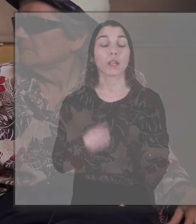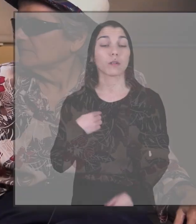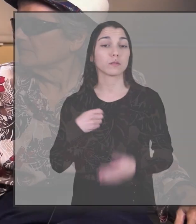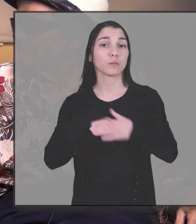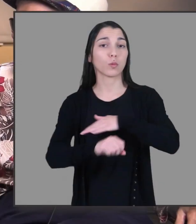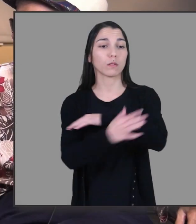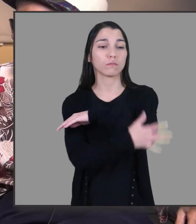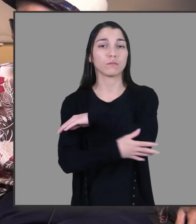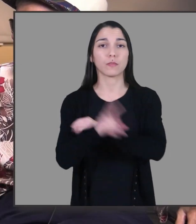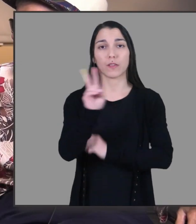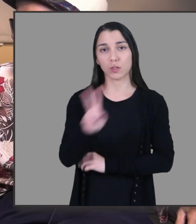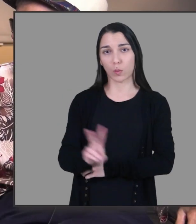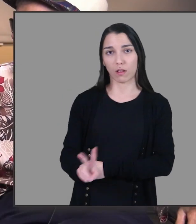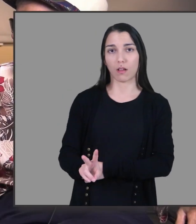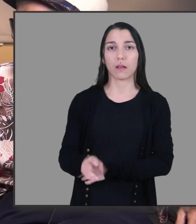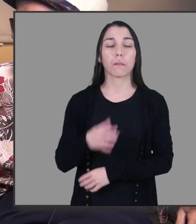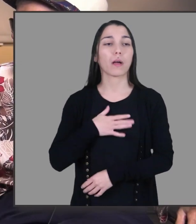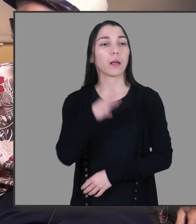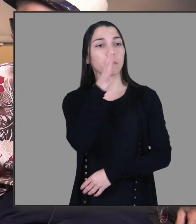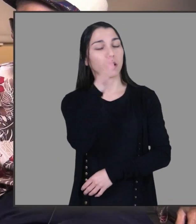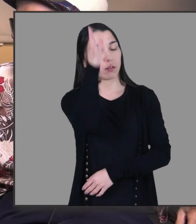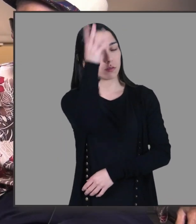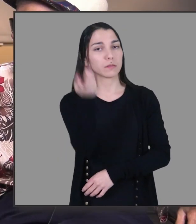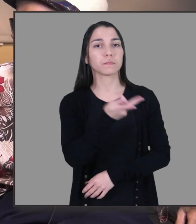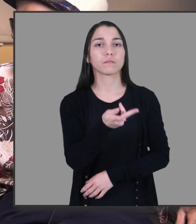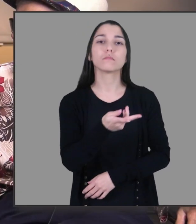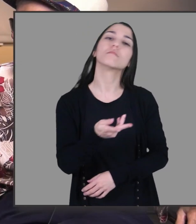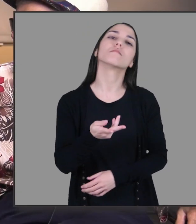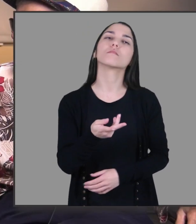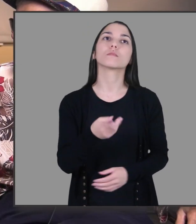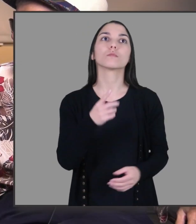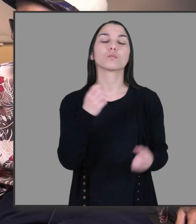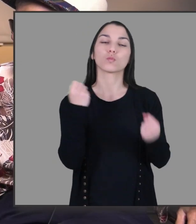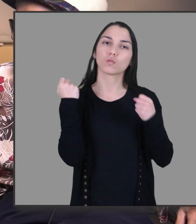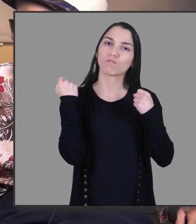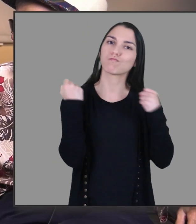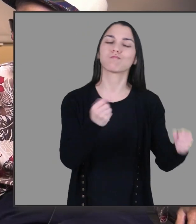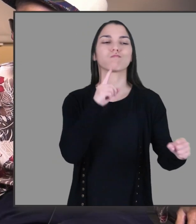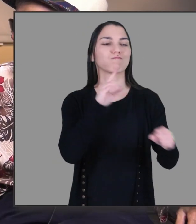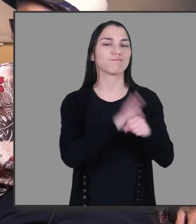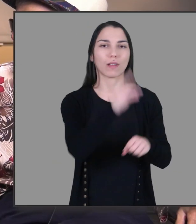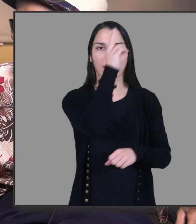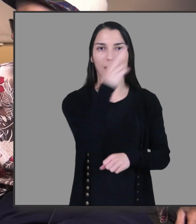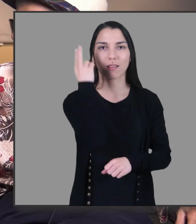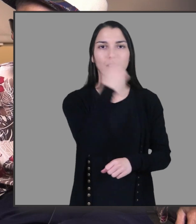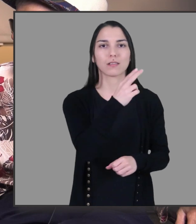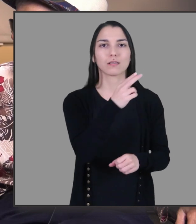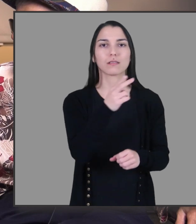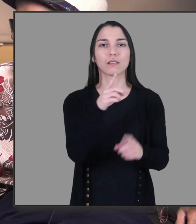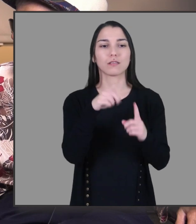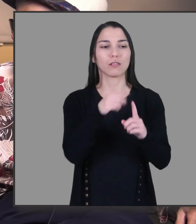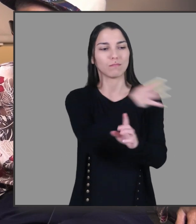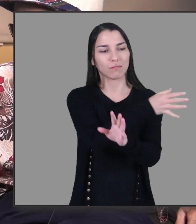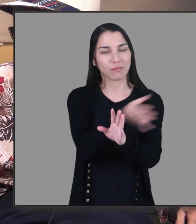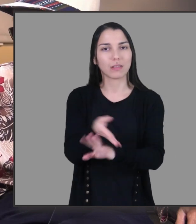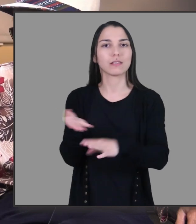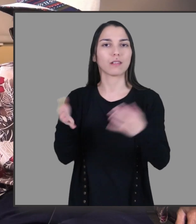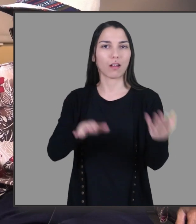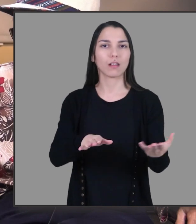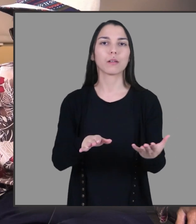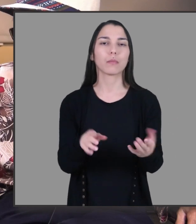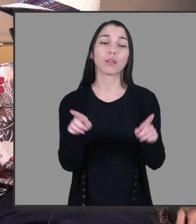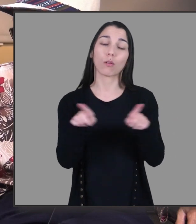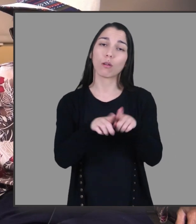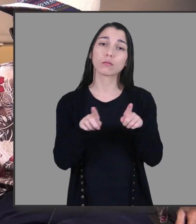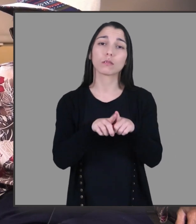I was born in Venezuela. My parents were extremely devout Catholics right up until the time that they died,